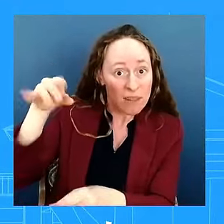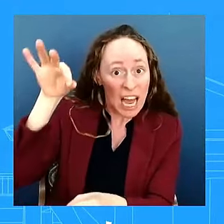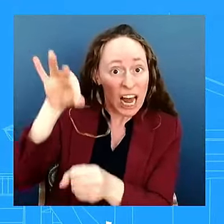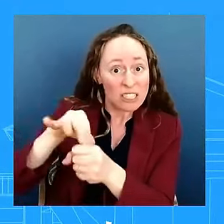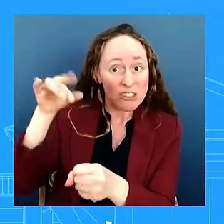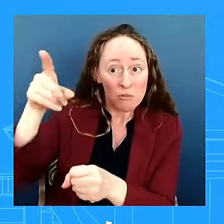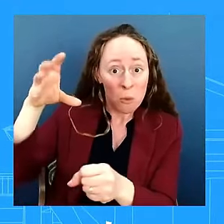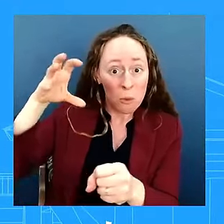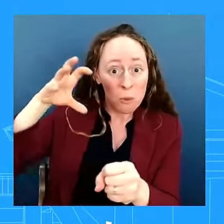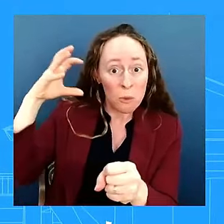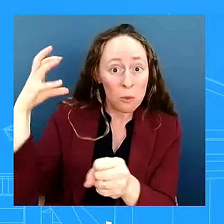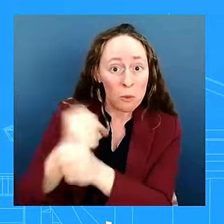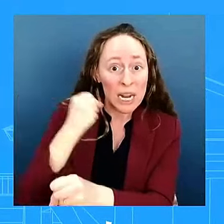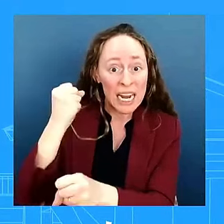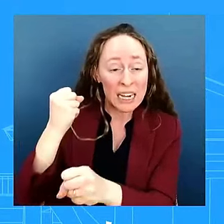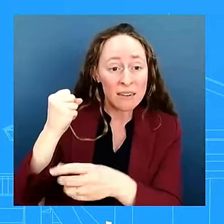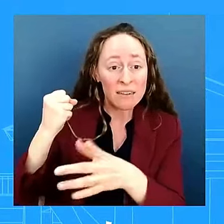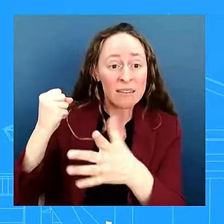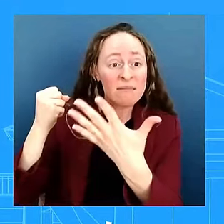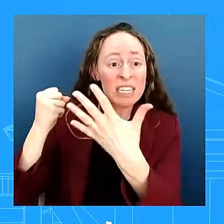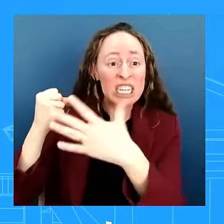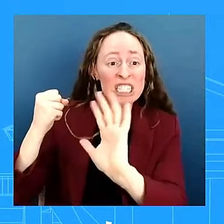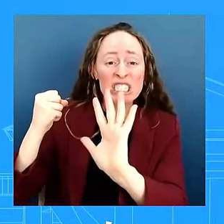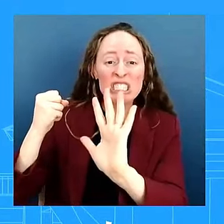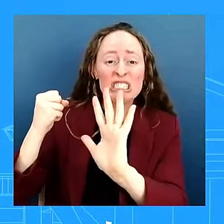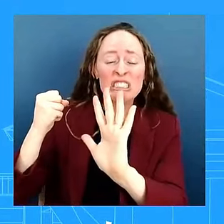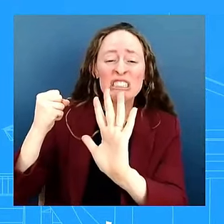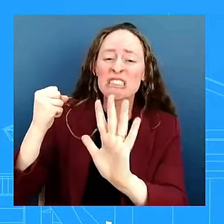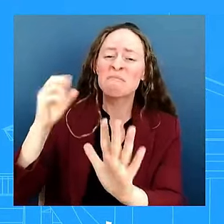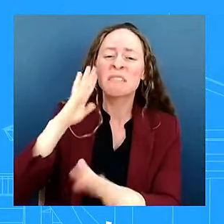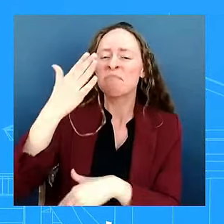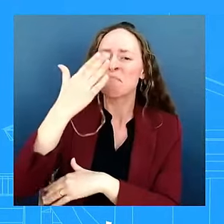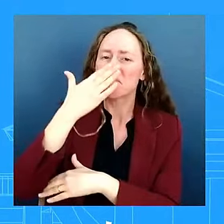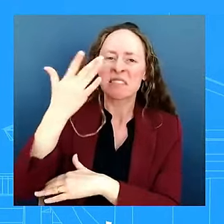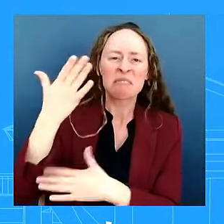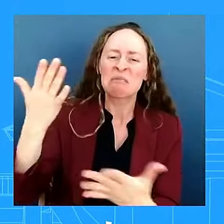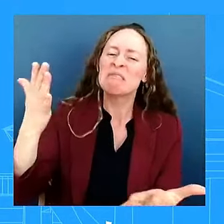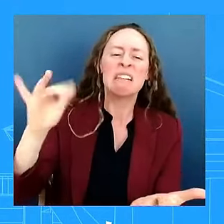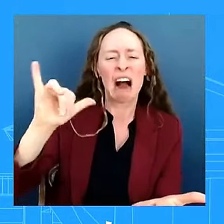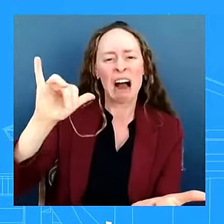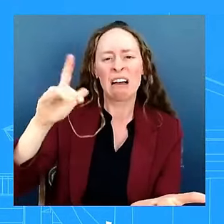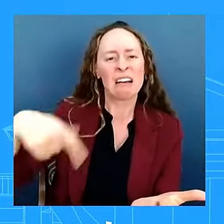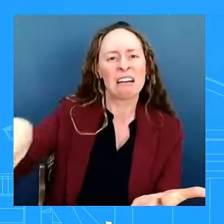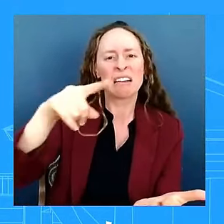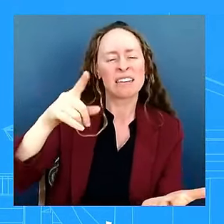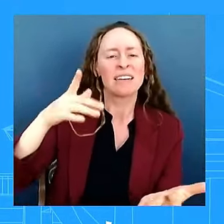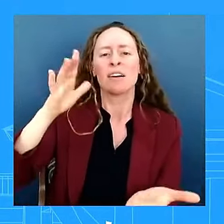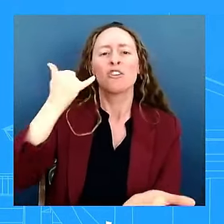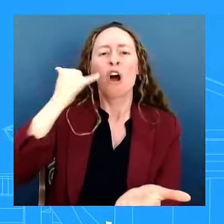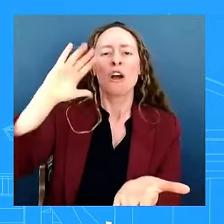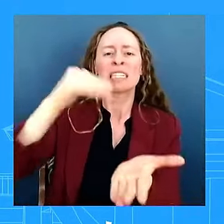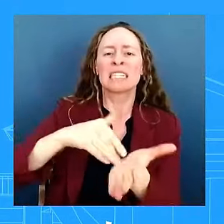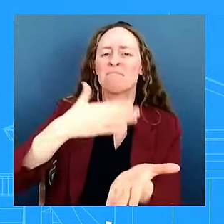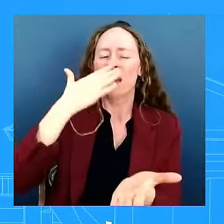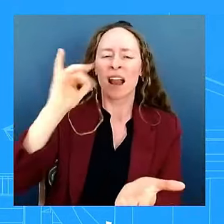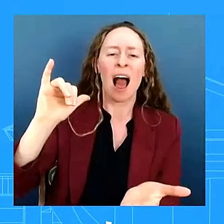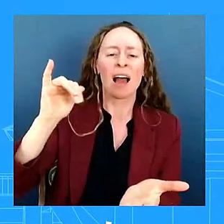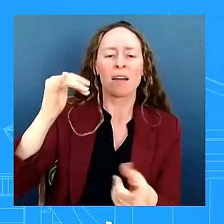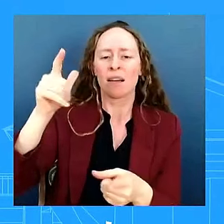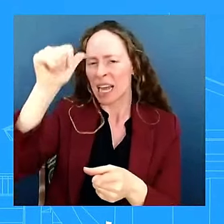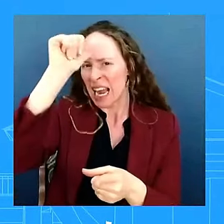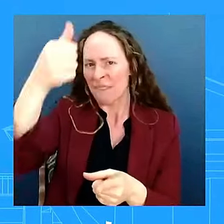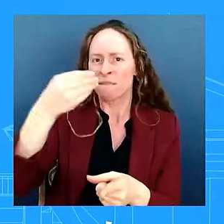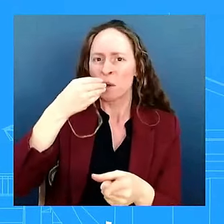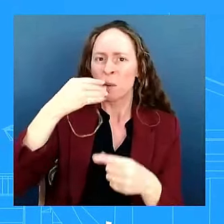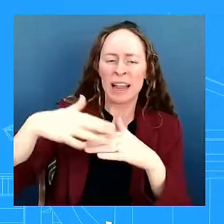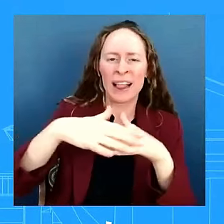among other things she recently traveled with the former president and i wonder if president biden